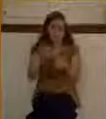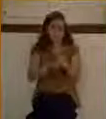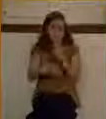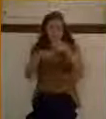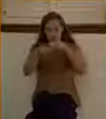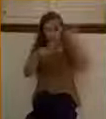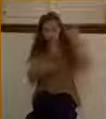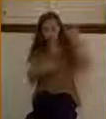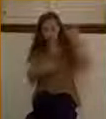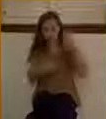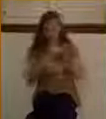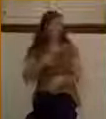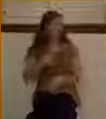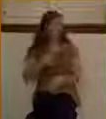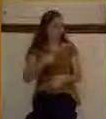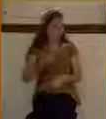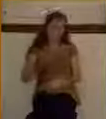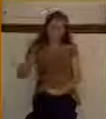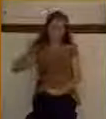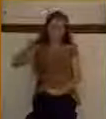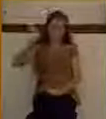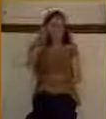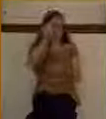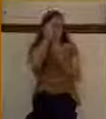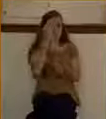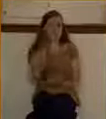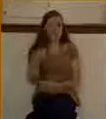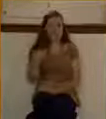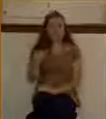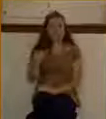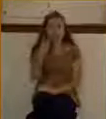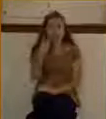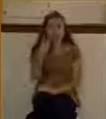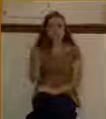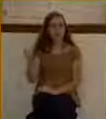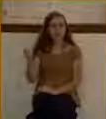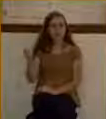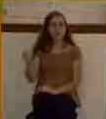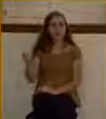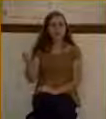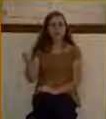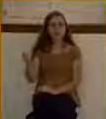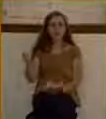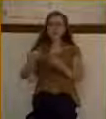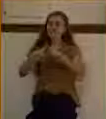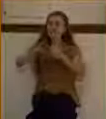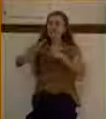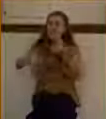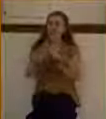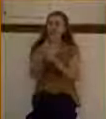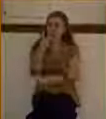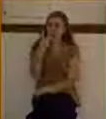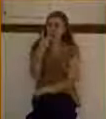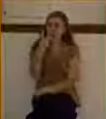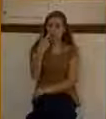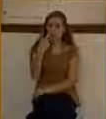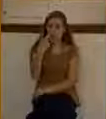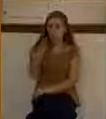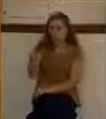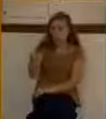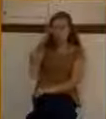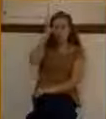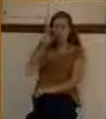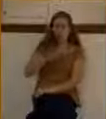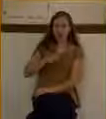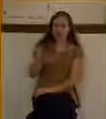obeyed all these from my youth. You talk about blindness. That's a different kind of blindness altogether. Here's a man that thought